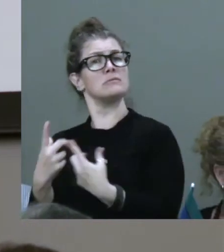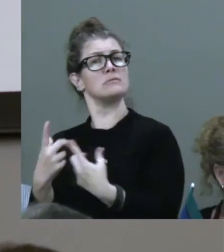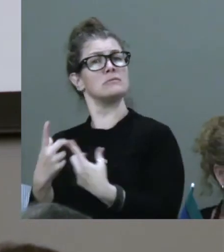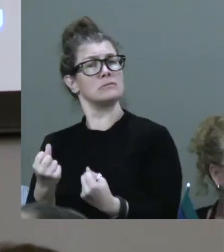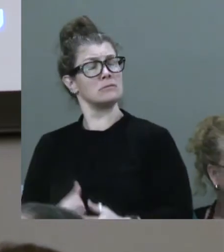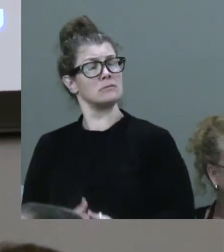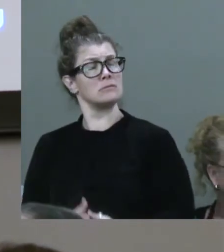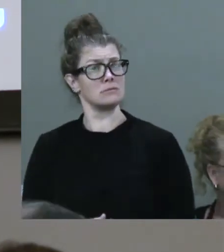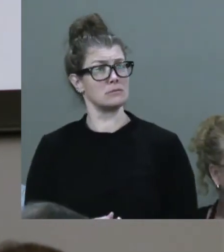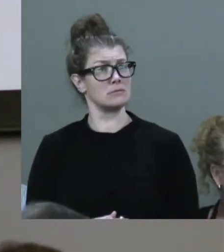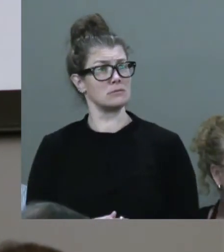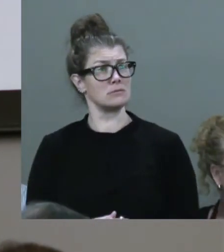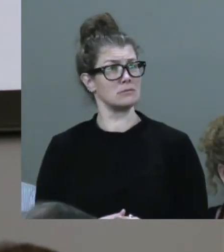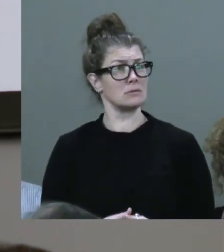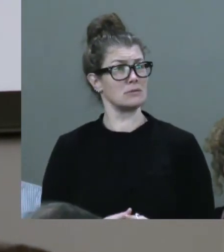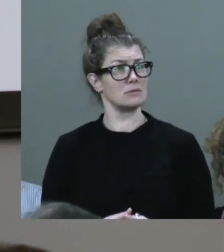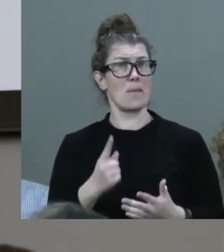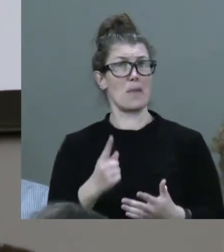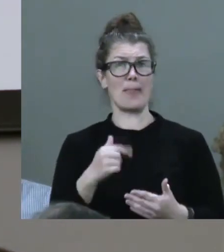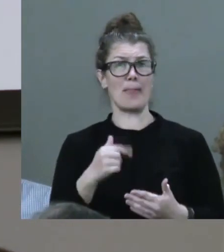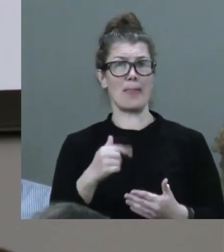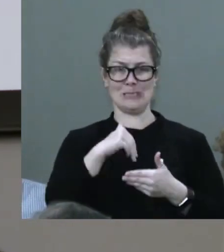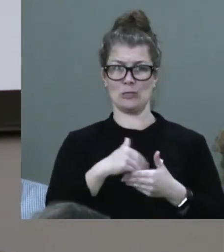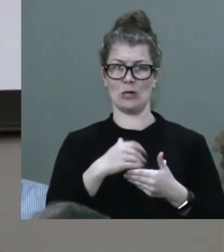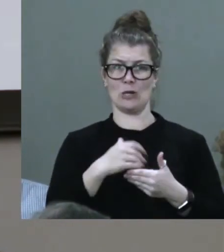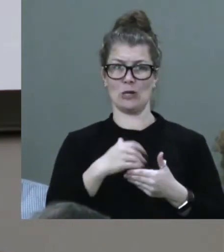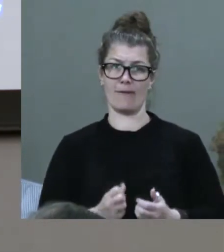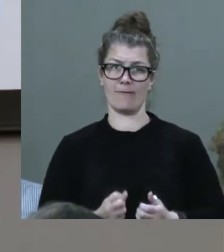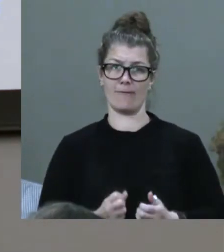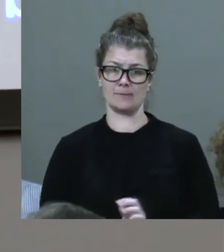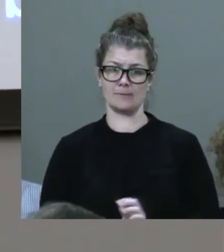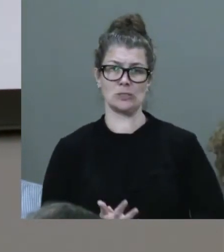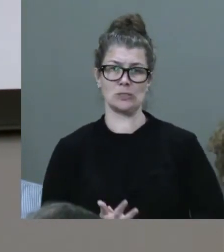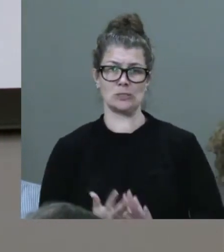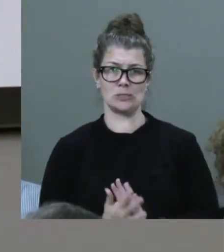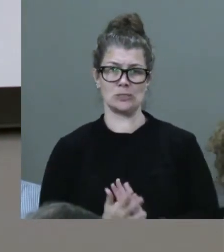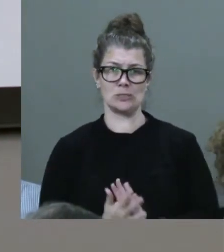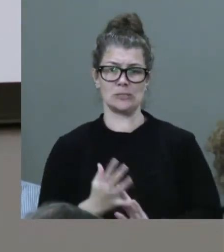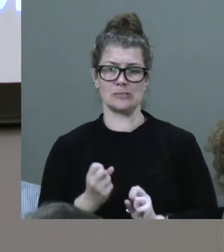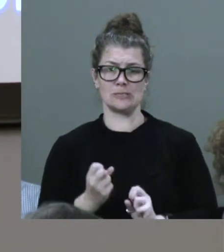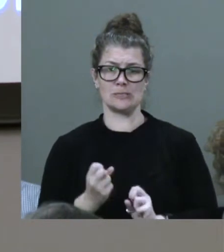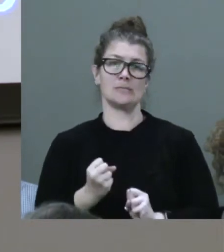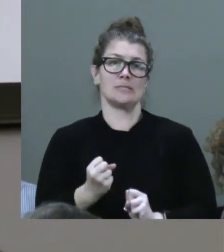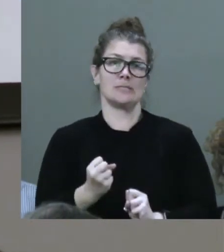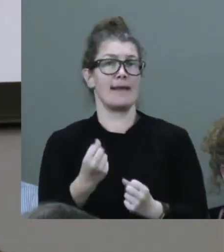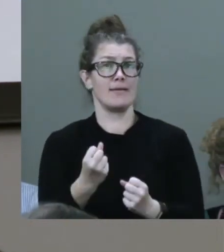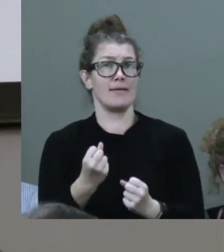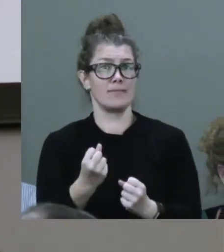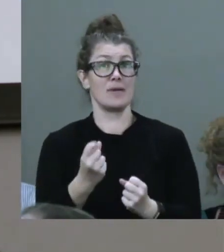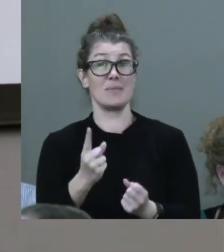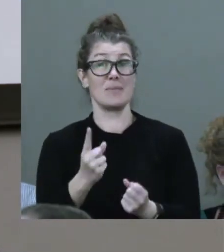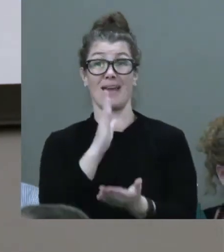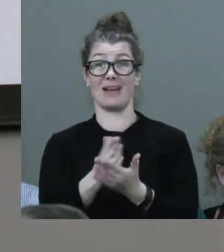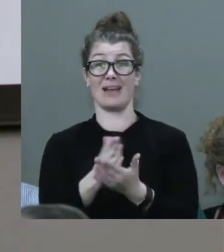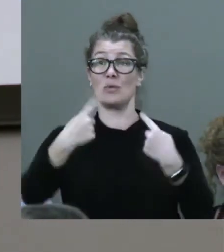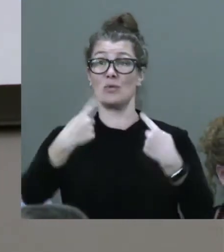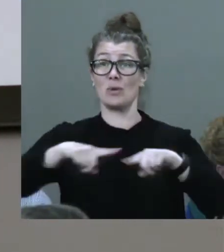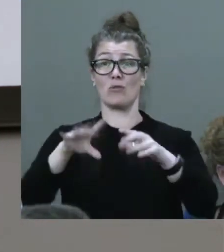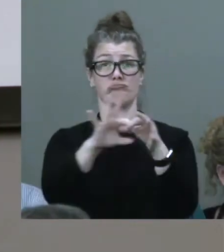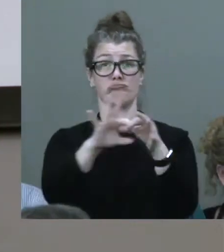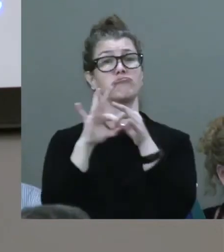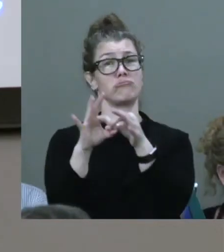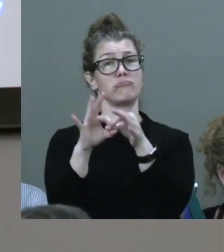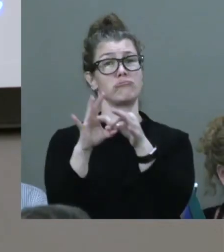That which creates that burning inside might come from a different source. But fundamentally we are connected in that same